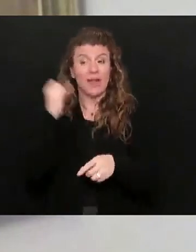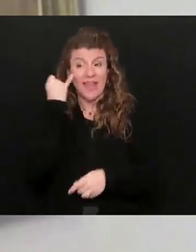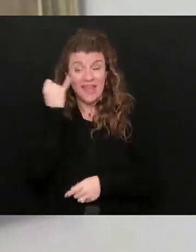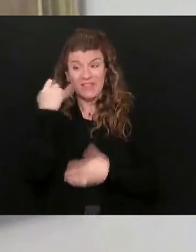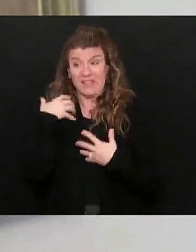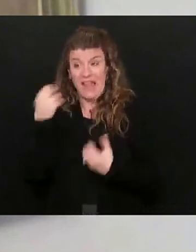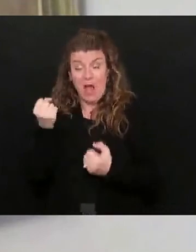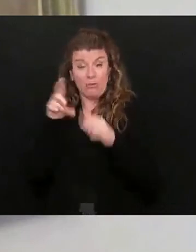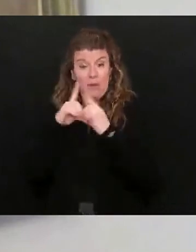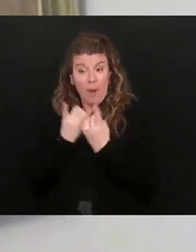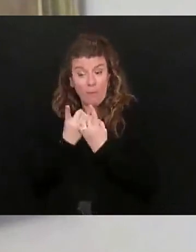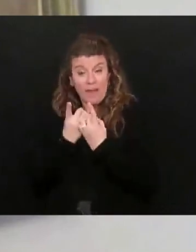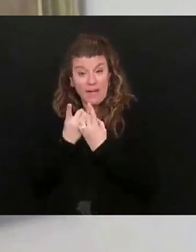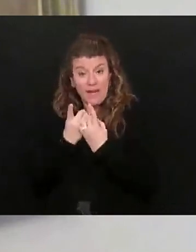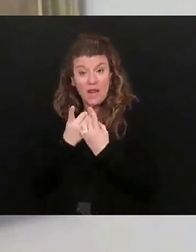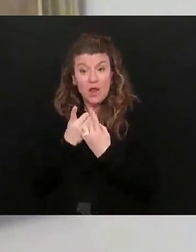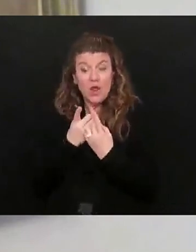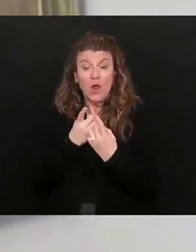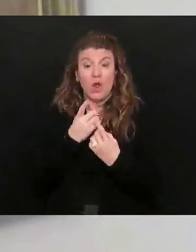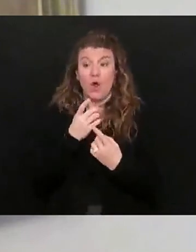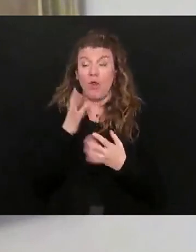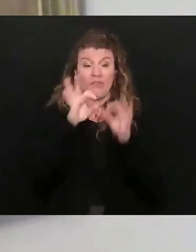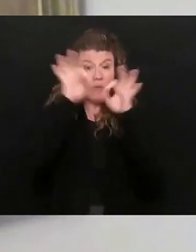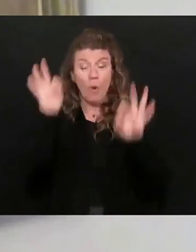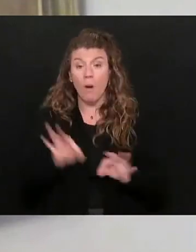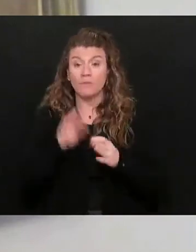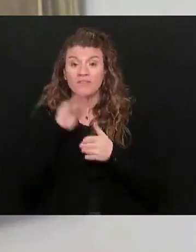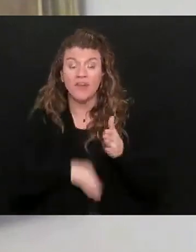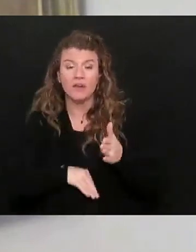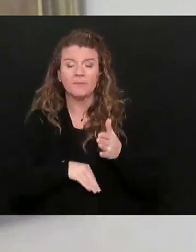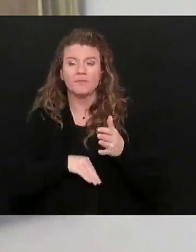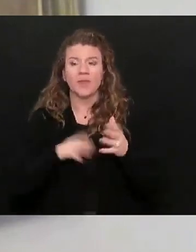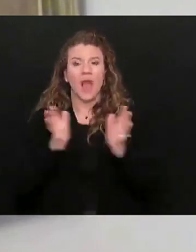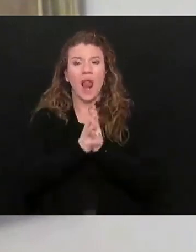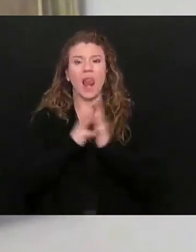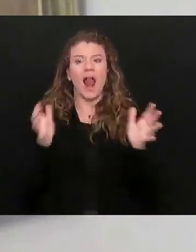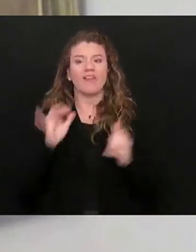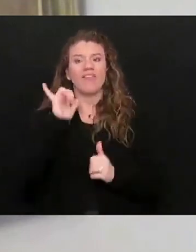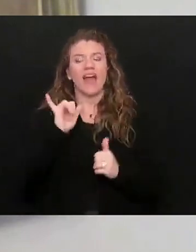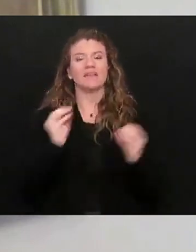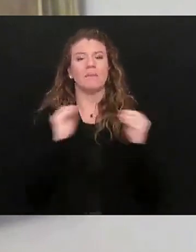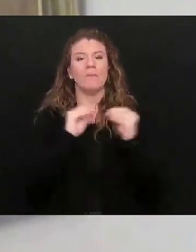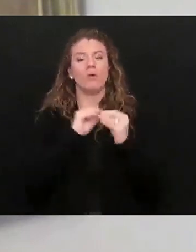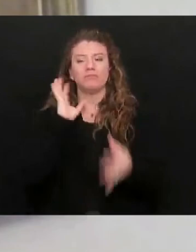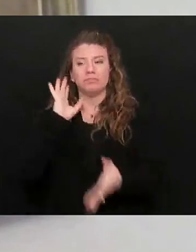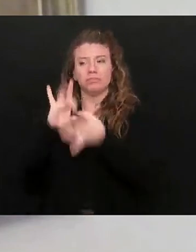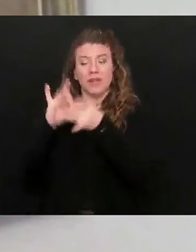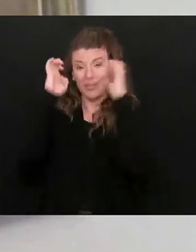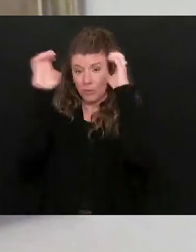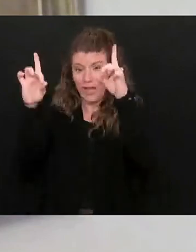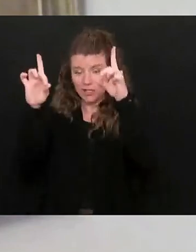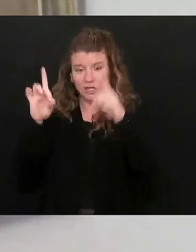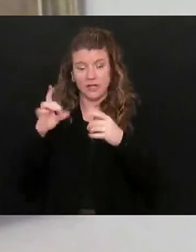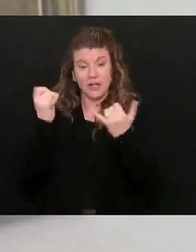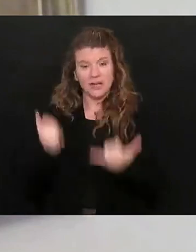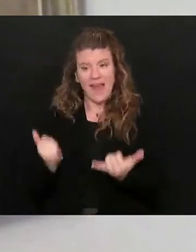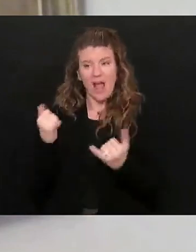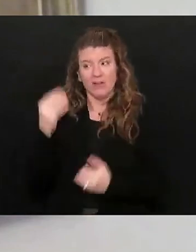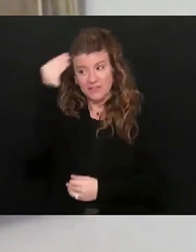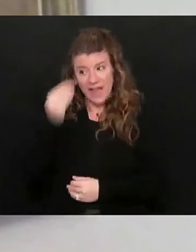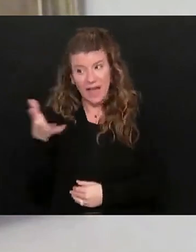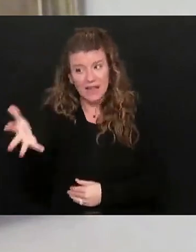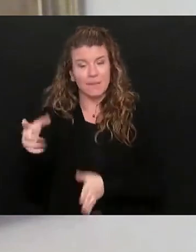health departments or whether forms were filled in. And a lot of it is with education as well of reporting